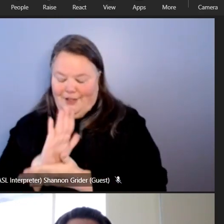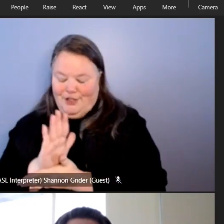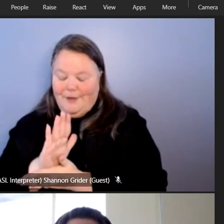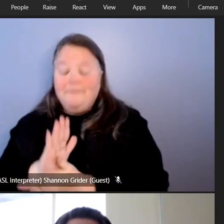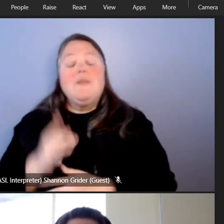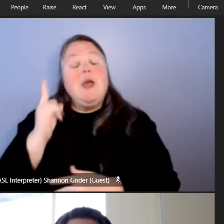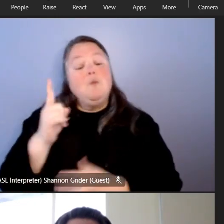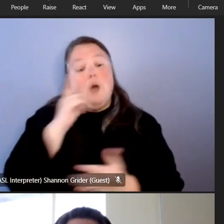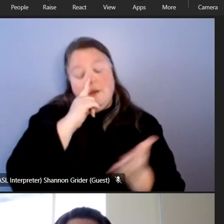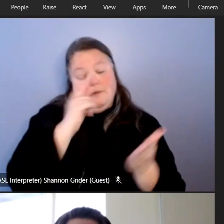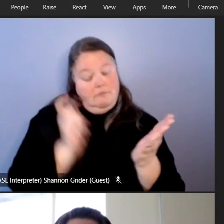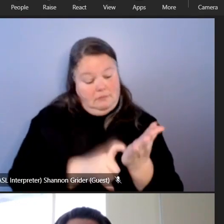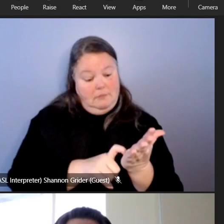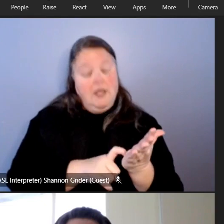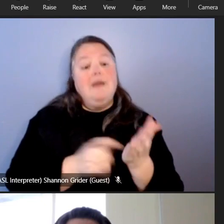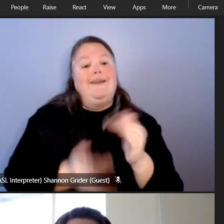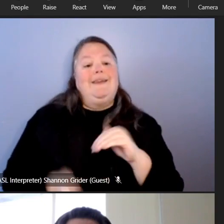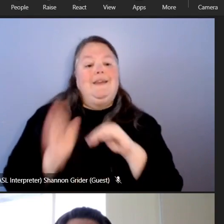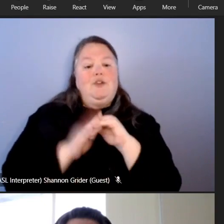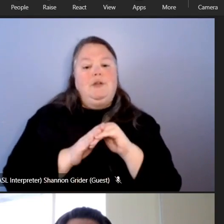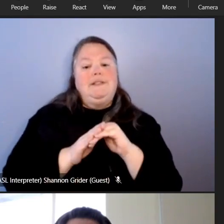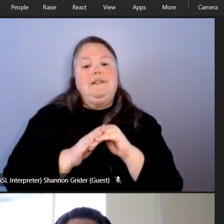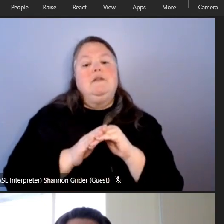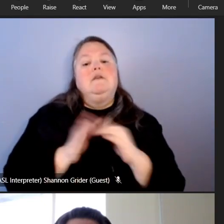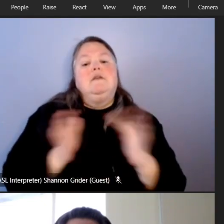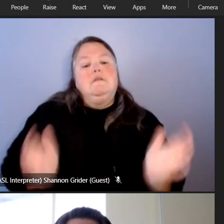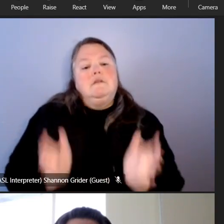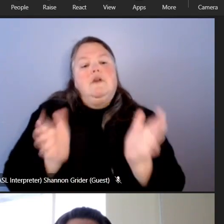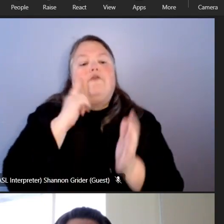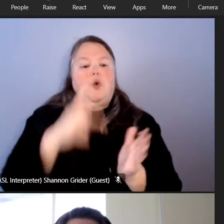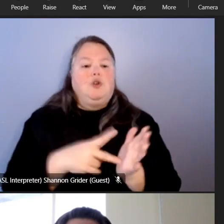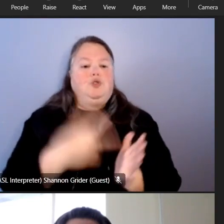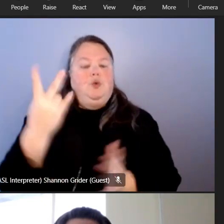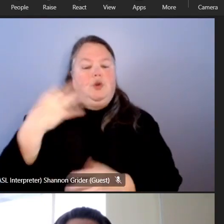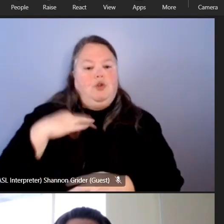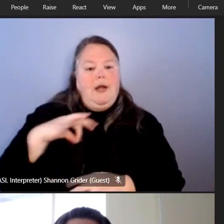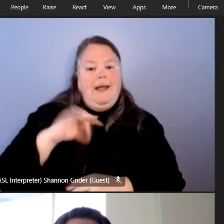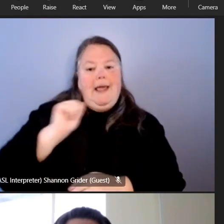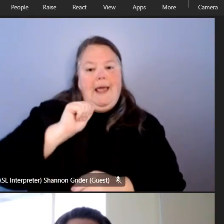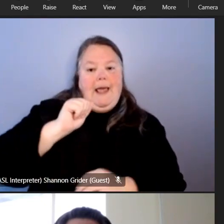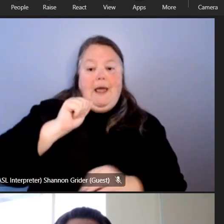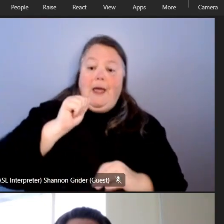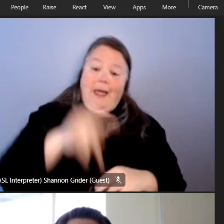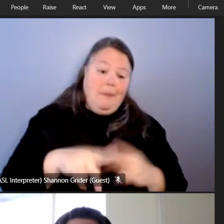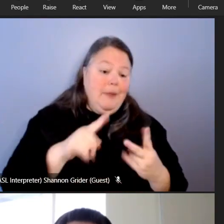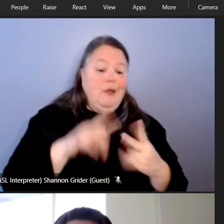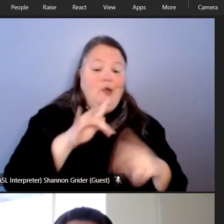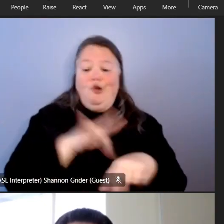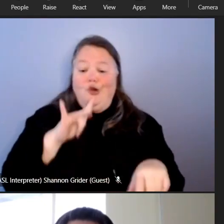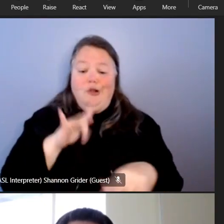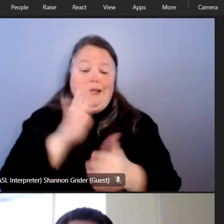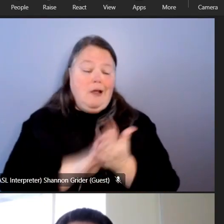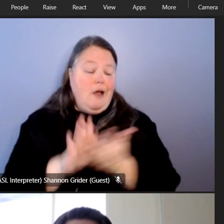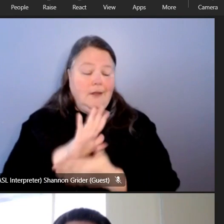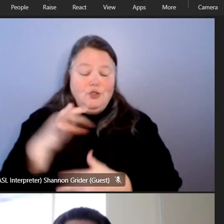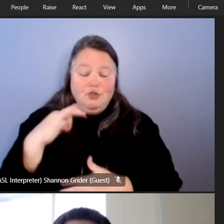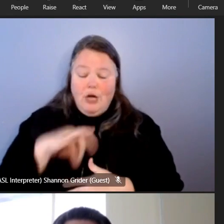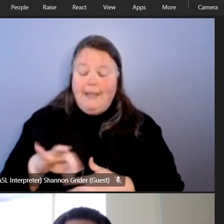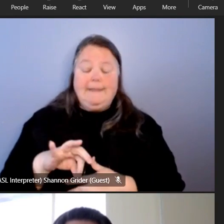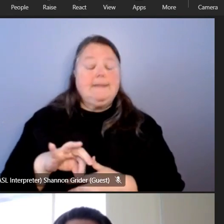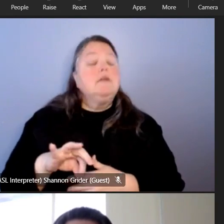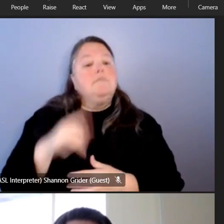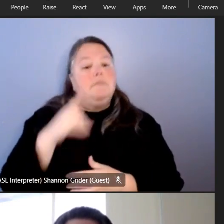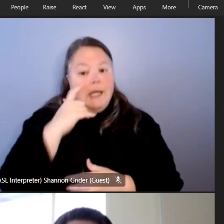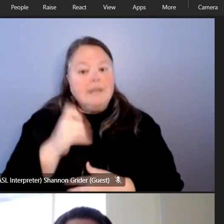increase in trying to drive an increase in dual credit um ap any any sort of early college credits uh because it uh